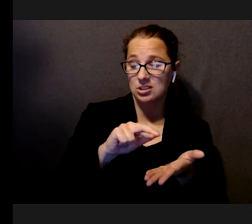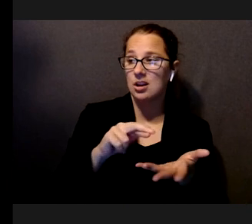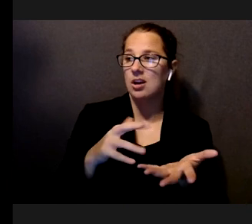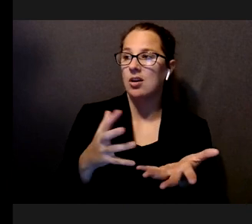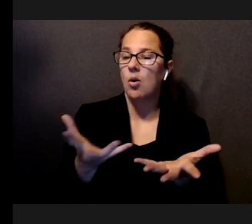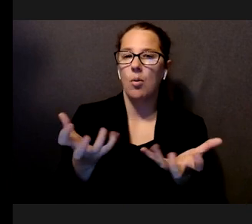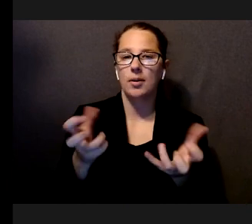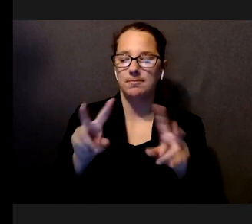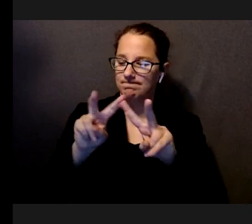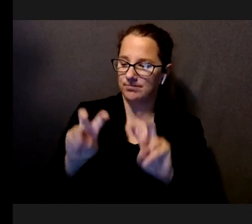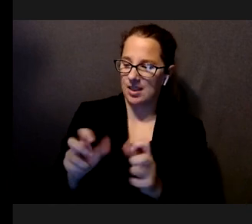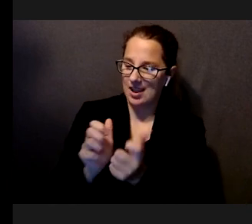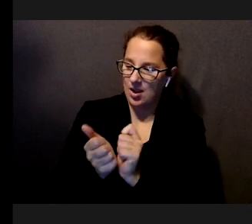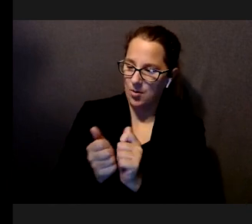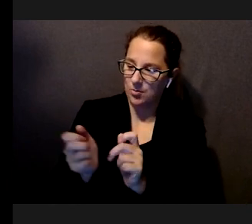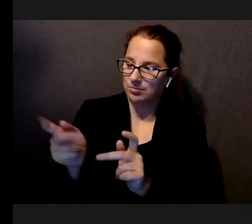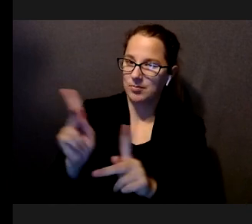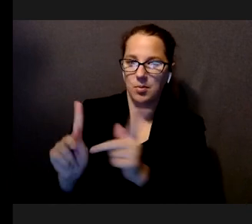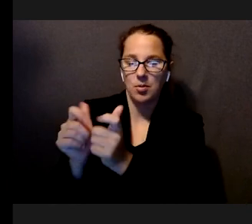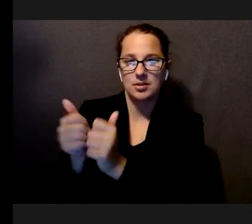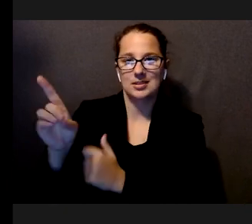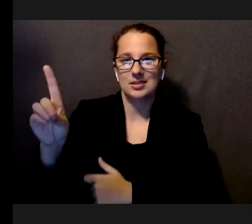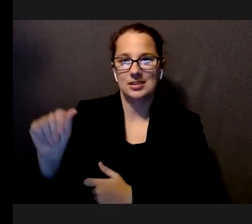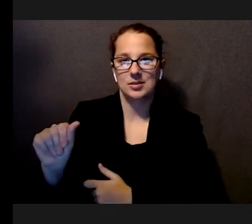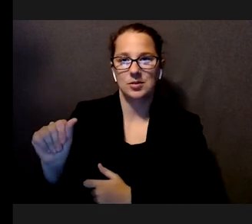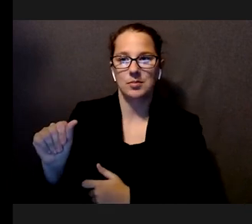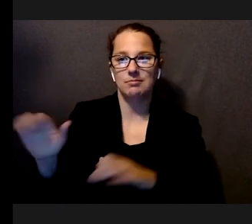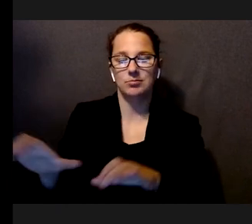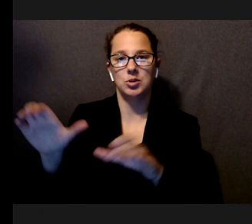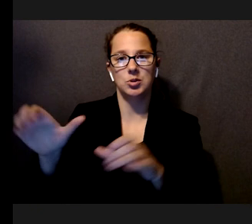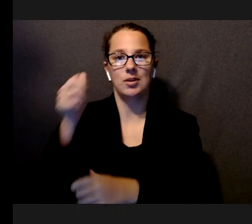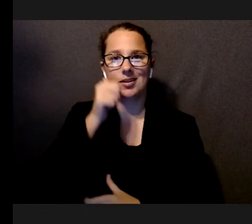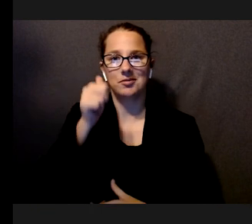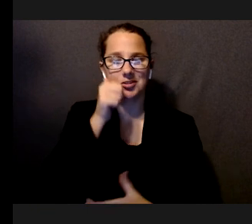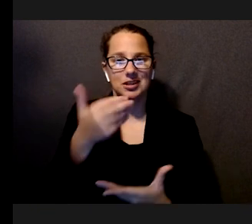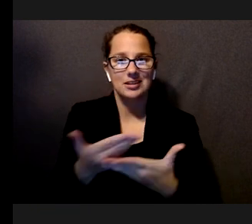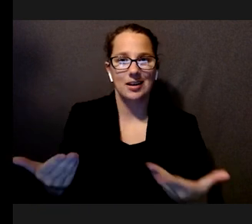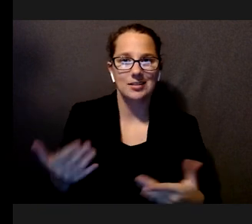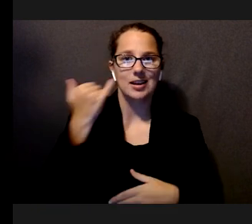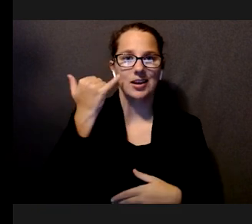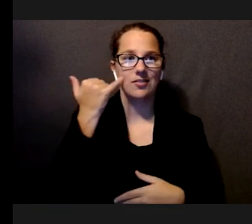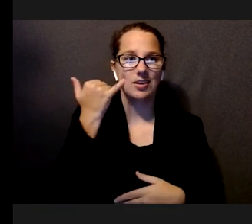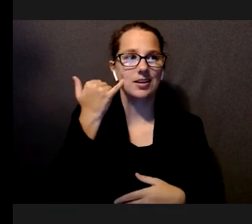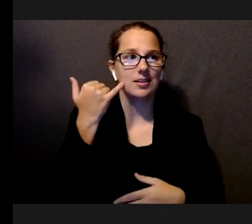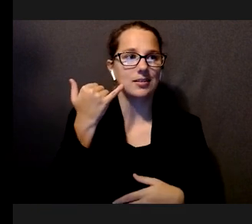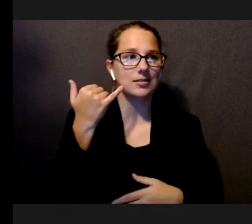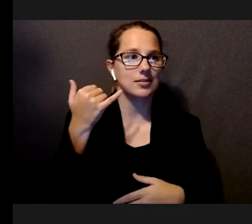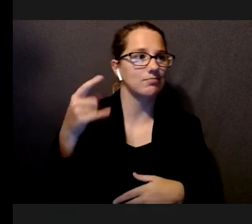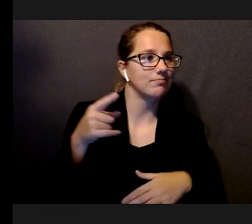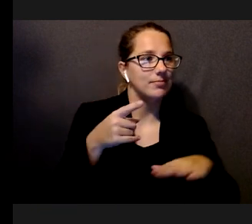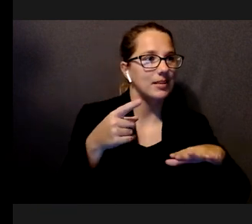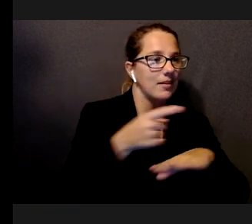perform, specifically people with disabilities, perform daily tasks, whether it's navigation, whether